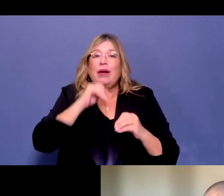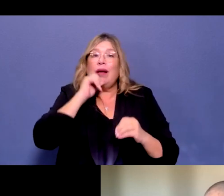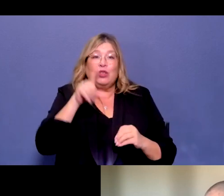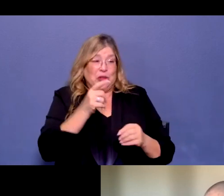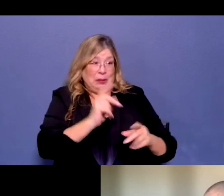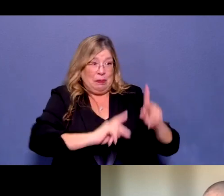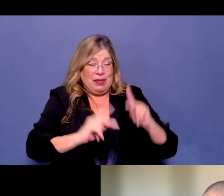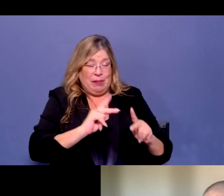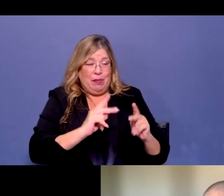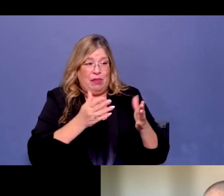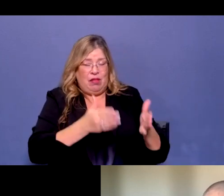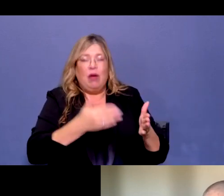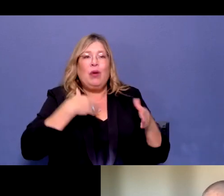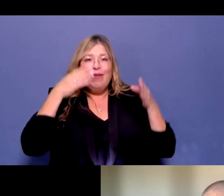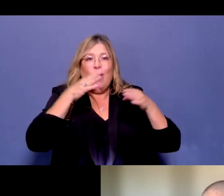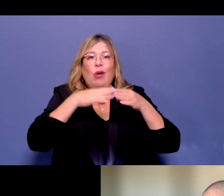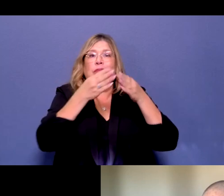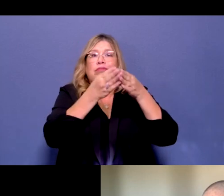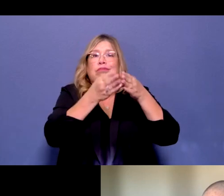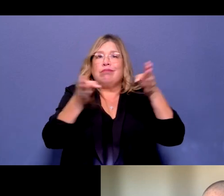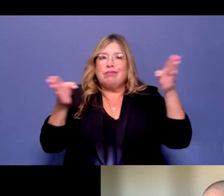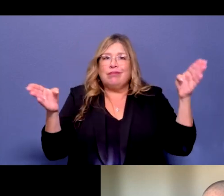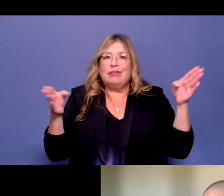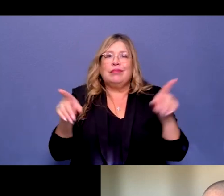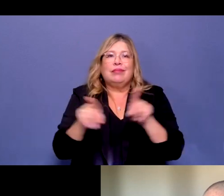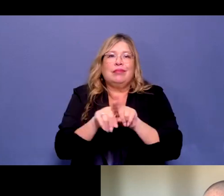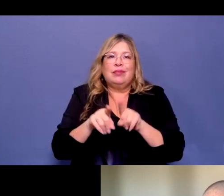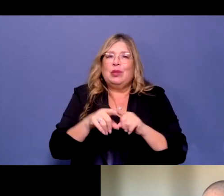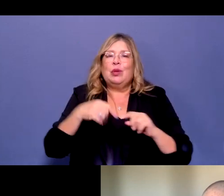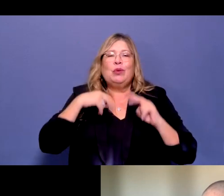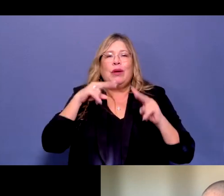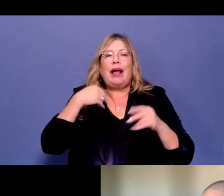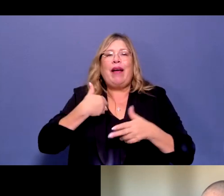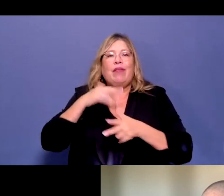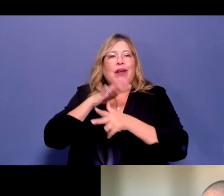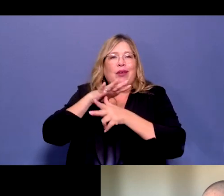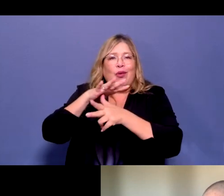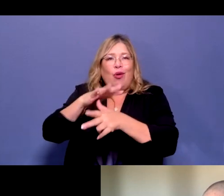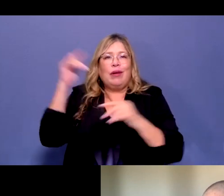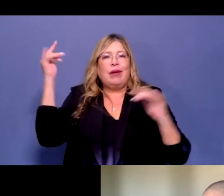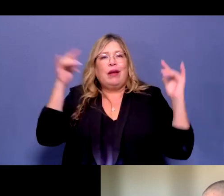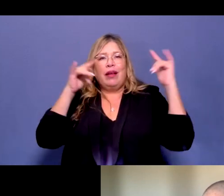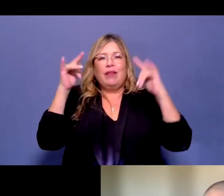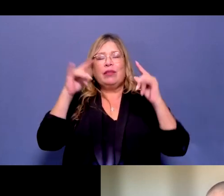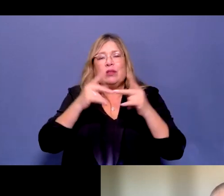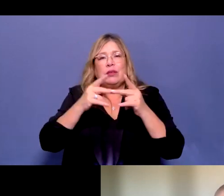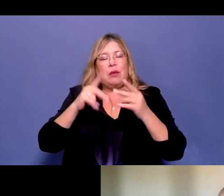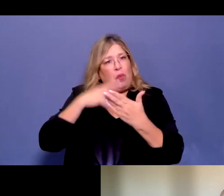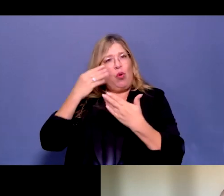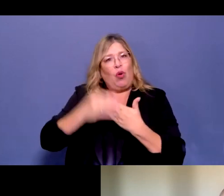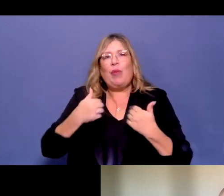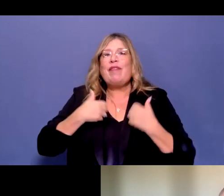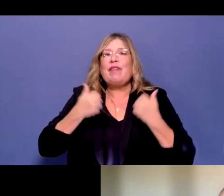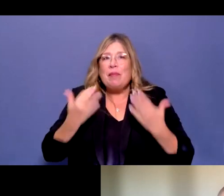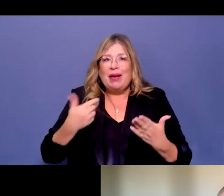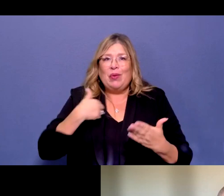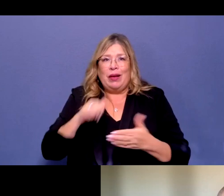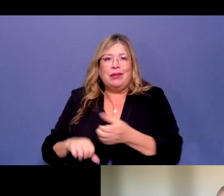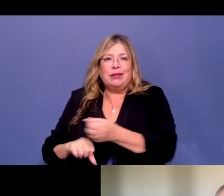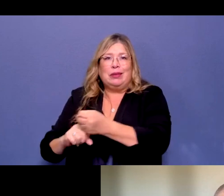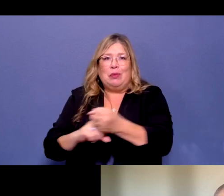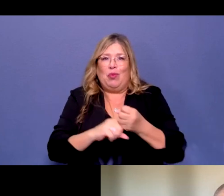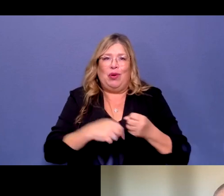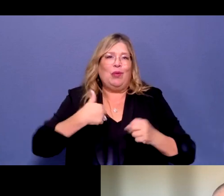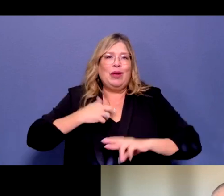the assets of our aviation program and the Guards Aviation Program. There's a lot we can do, and we are ready for that.